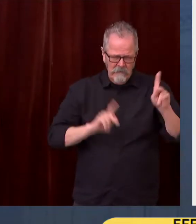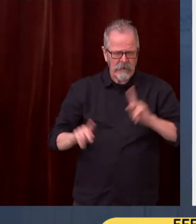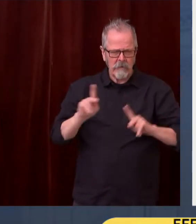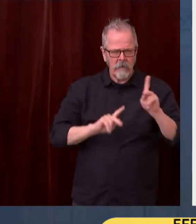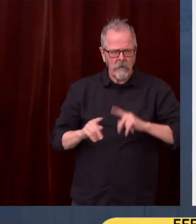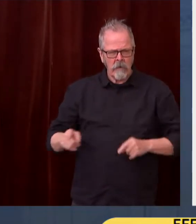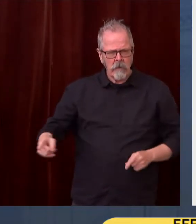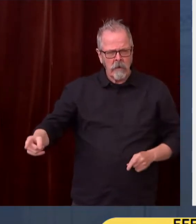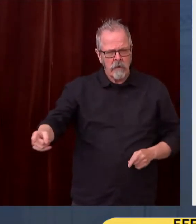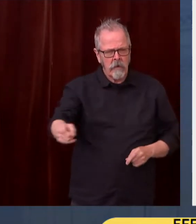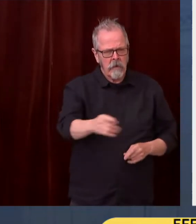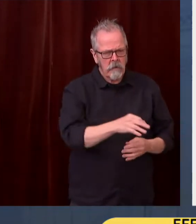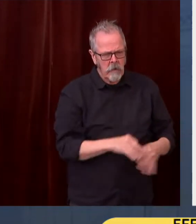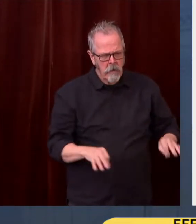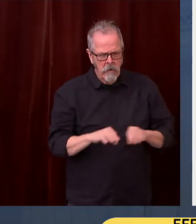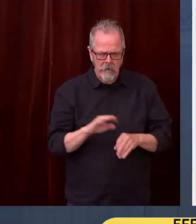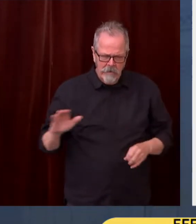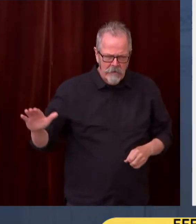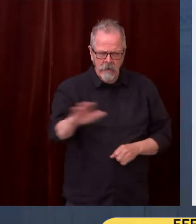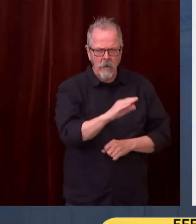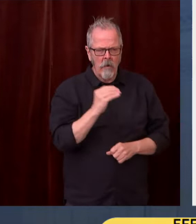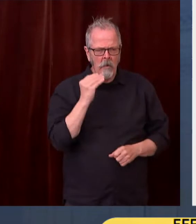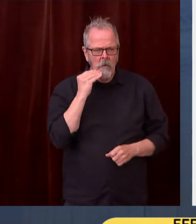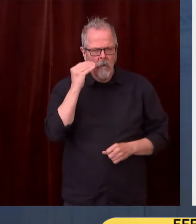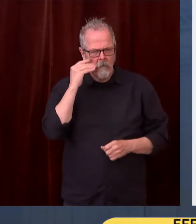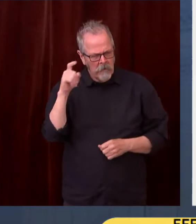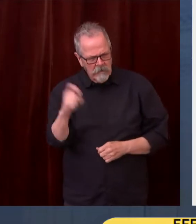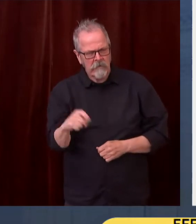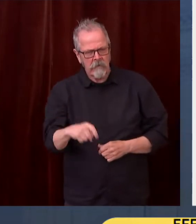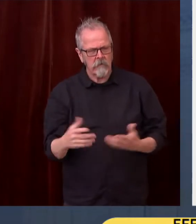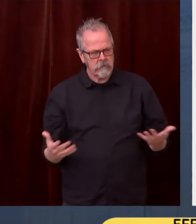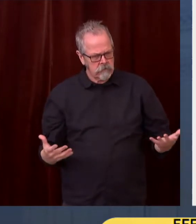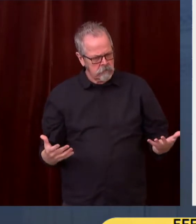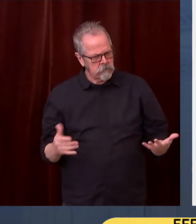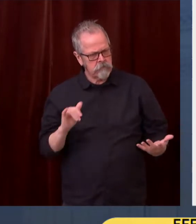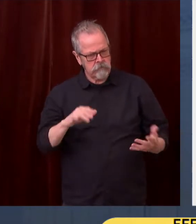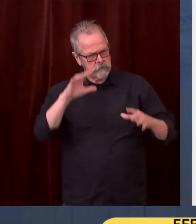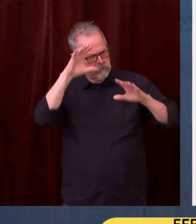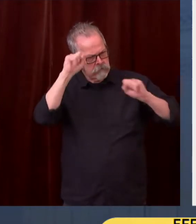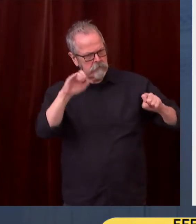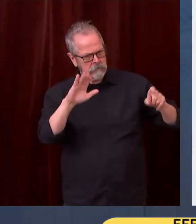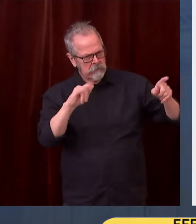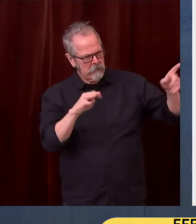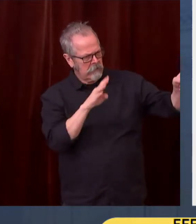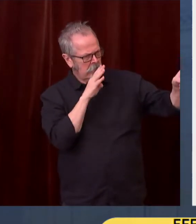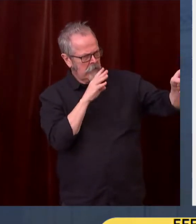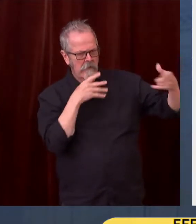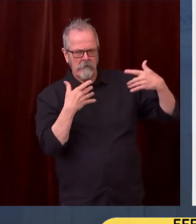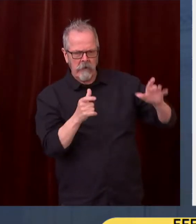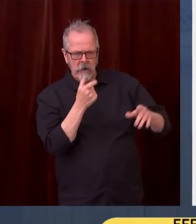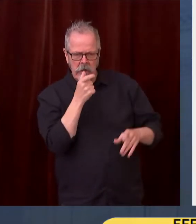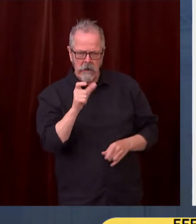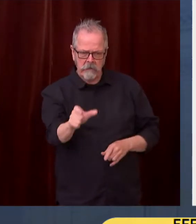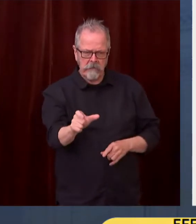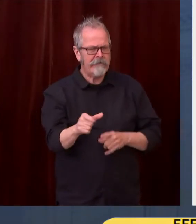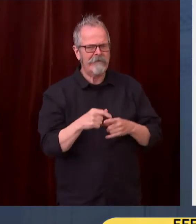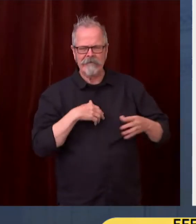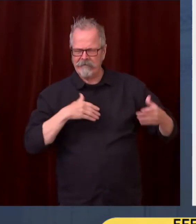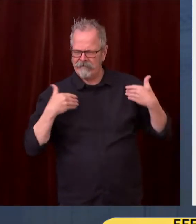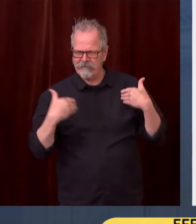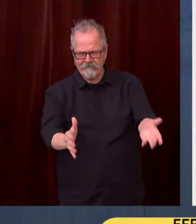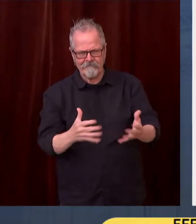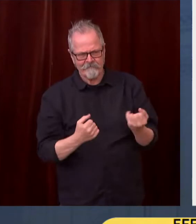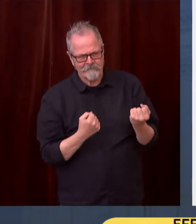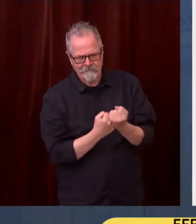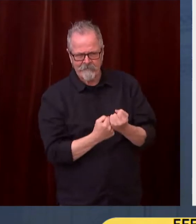capital dollars to address the housing and homelessness crisis that this global pandemic has made so much worse for so many